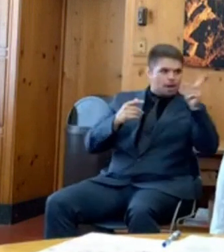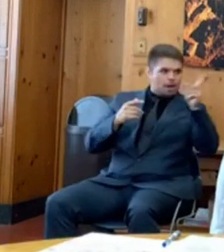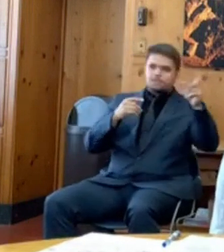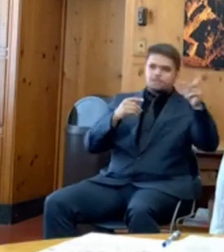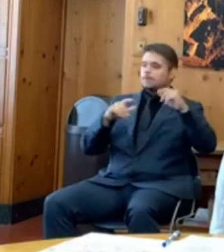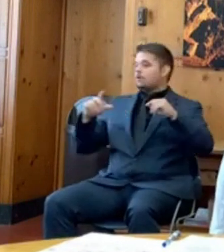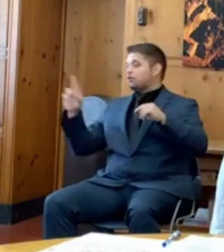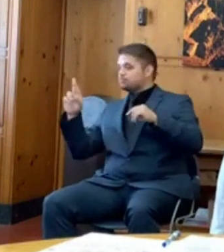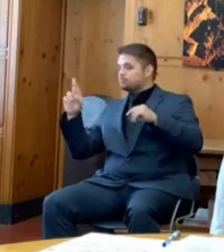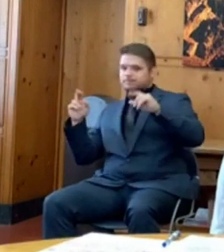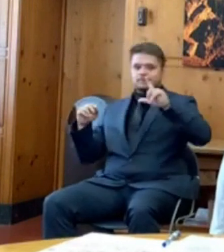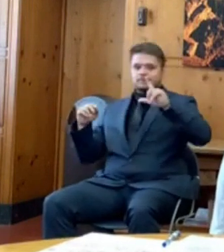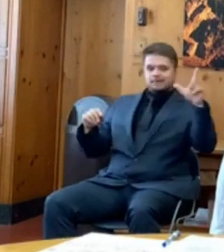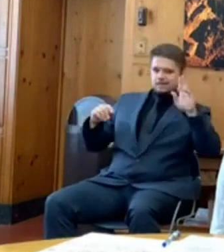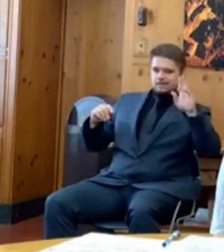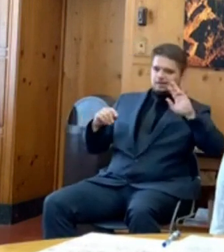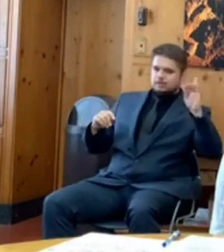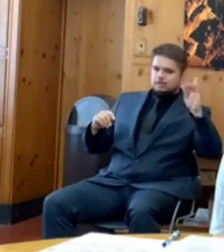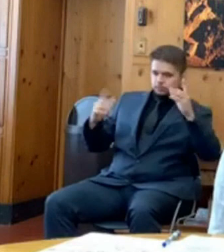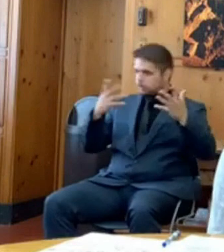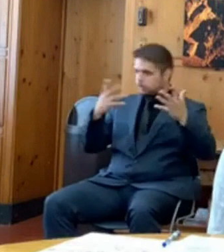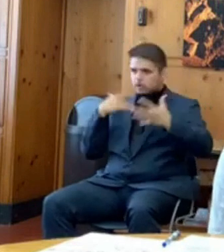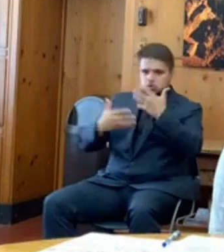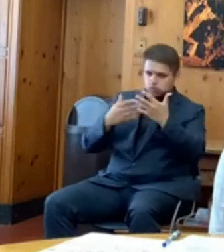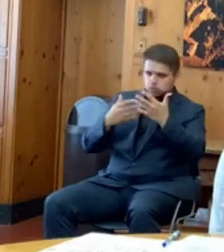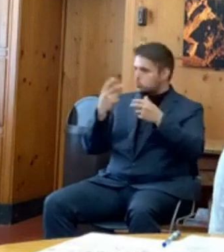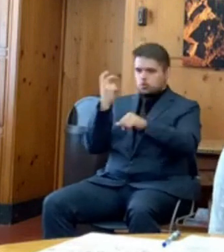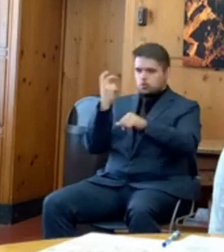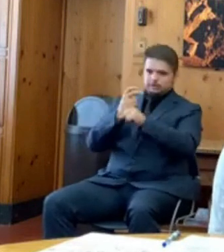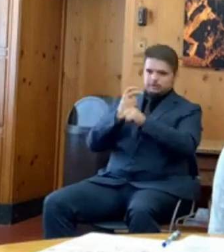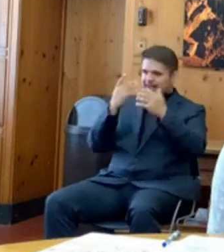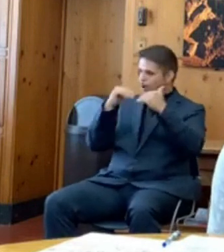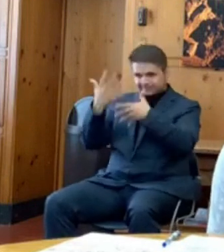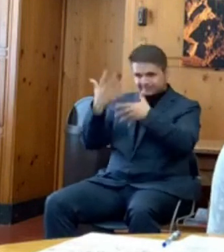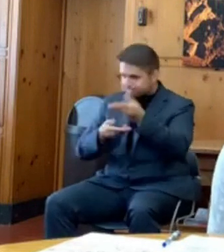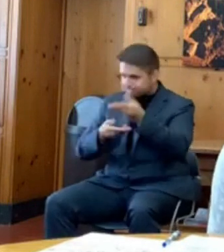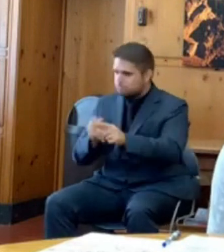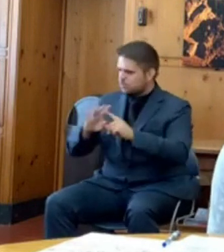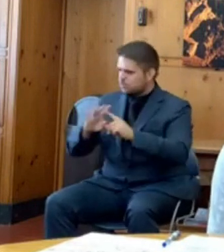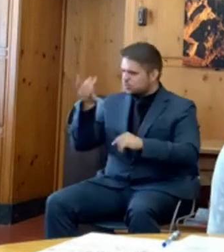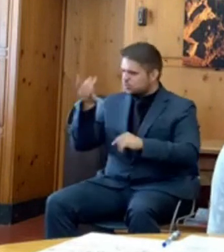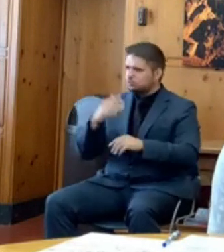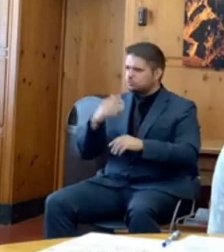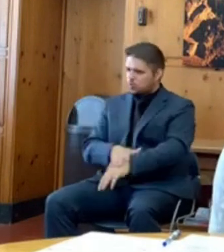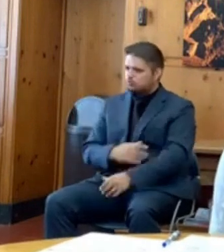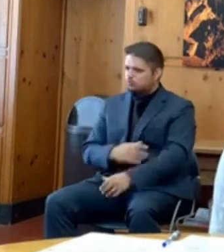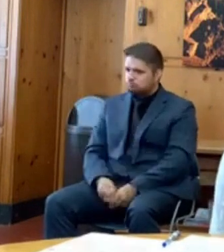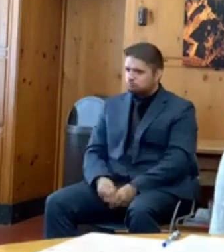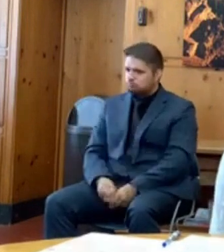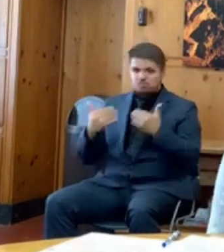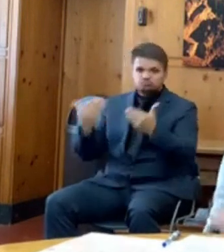is absolutely outrageous. Thank you, and now I have time for questions.